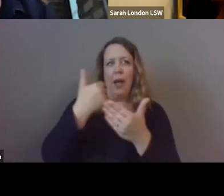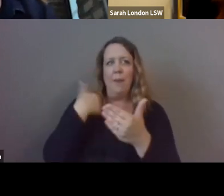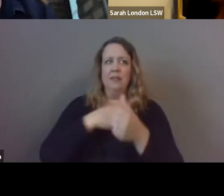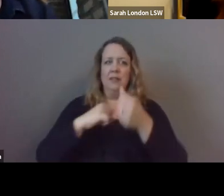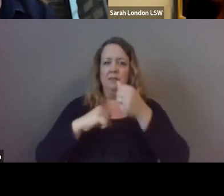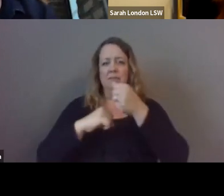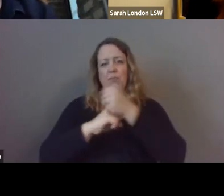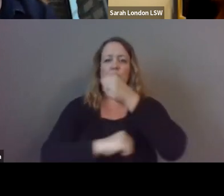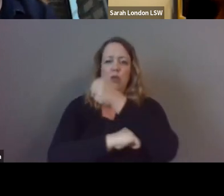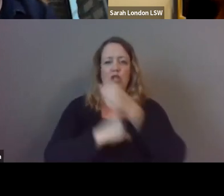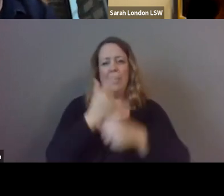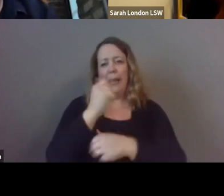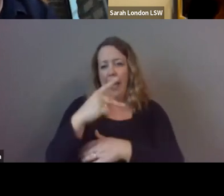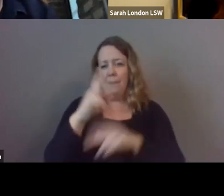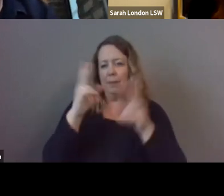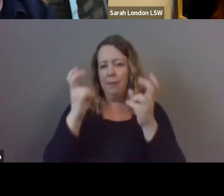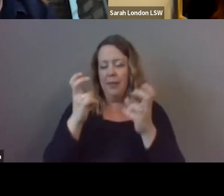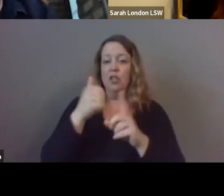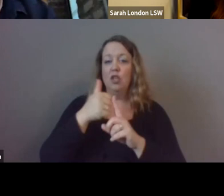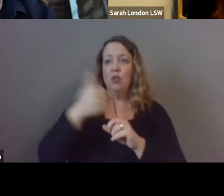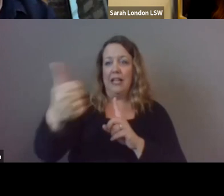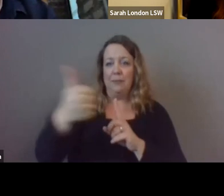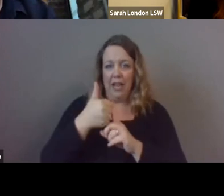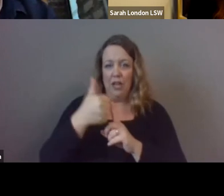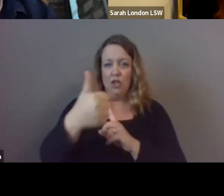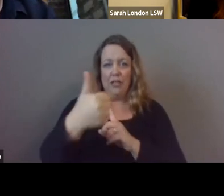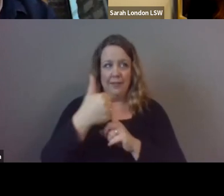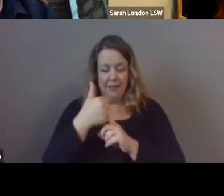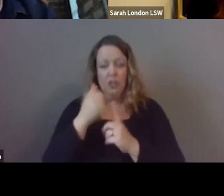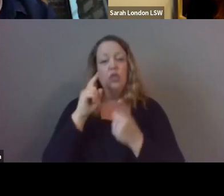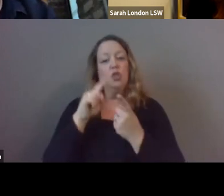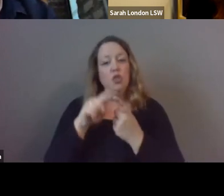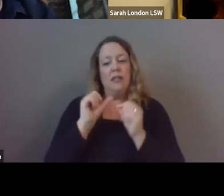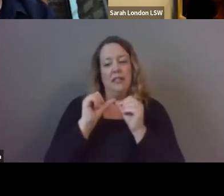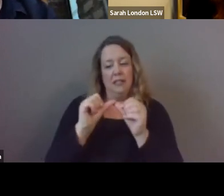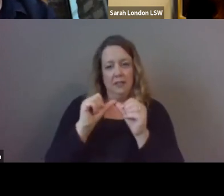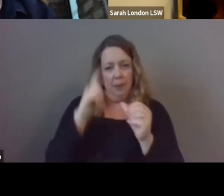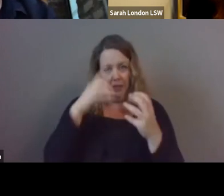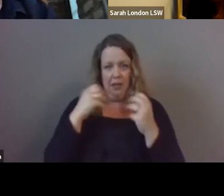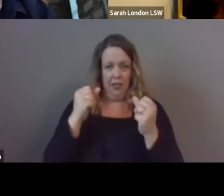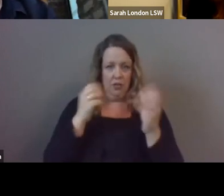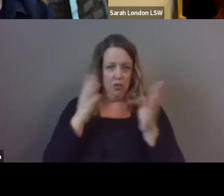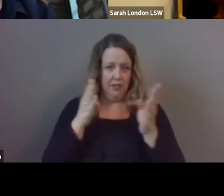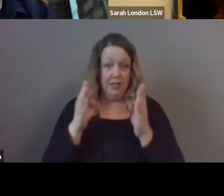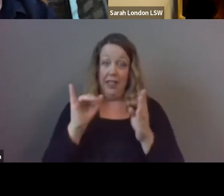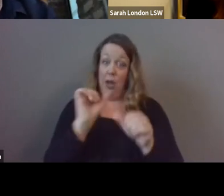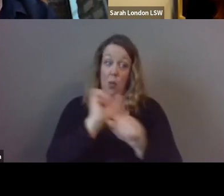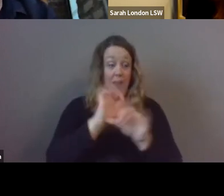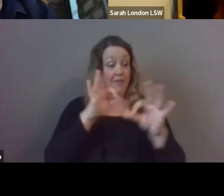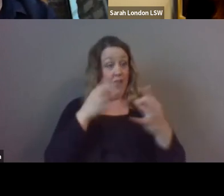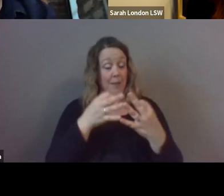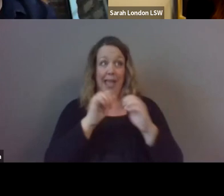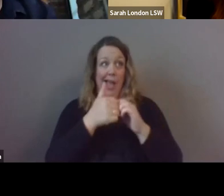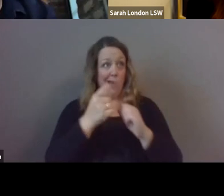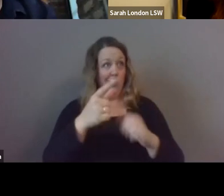nevada is transportation to consistent mental health services so how does a working family get time off to get their kids